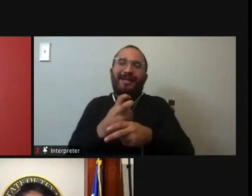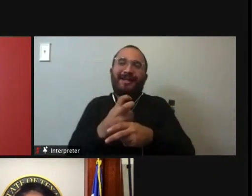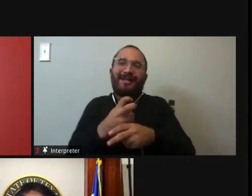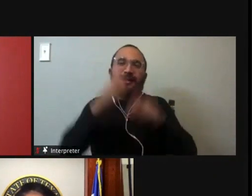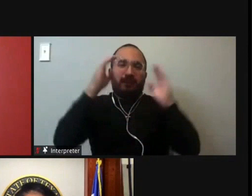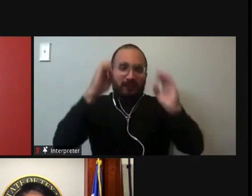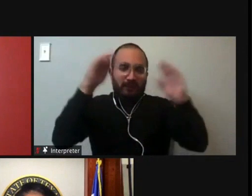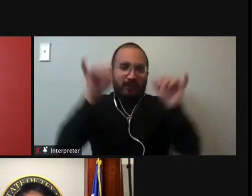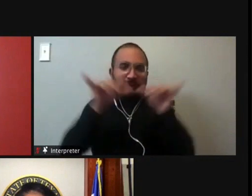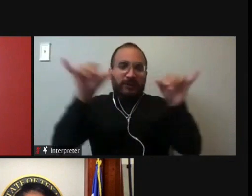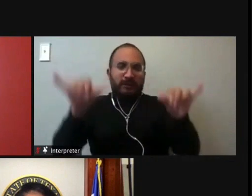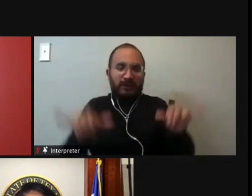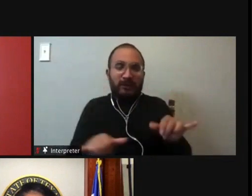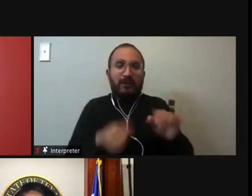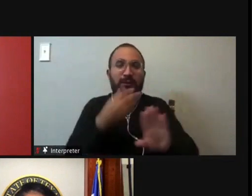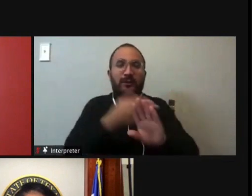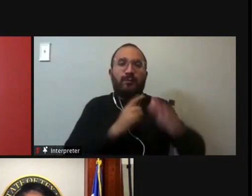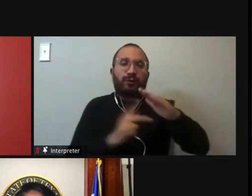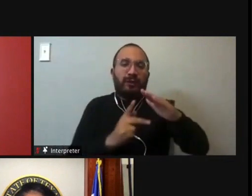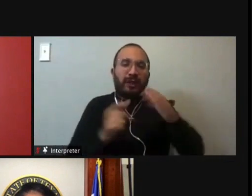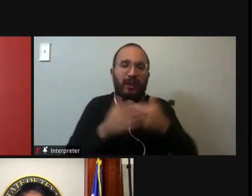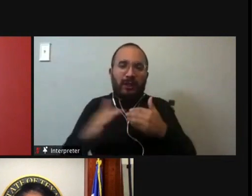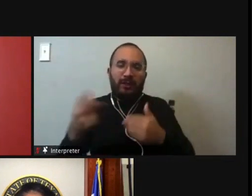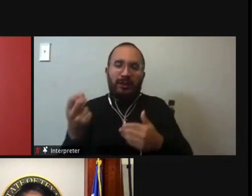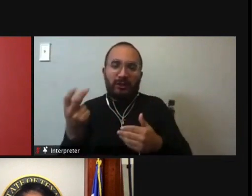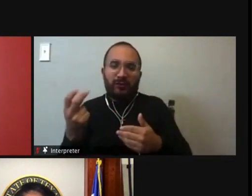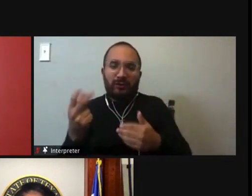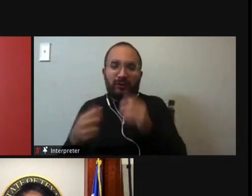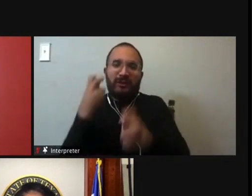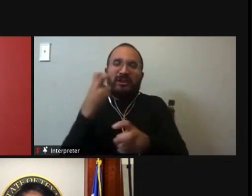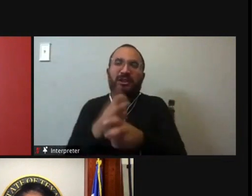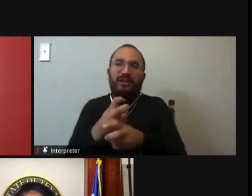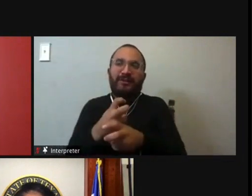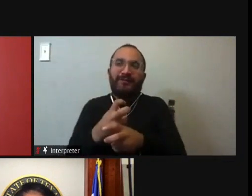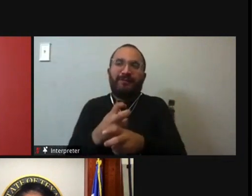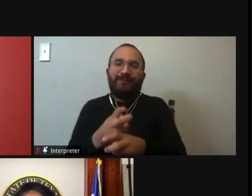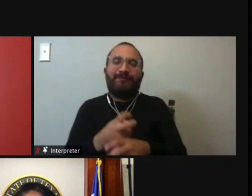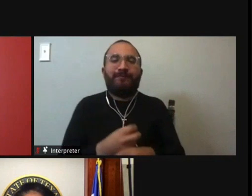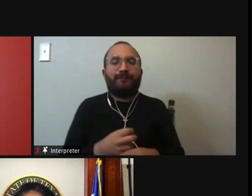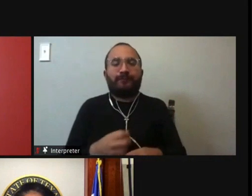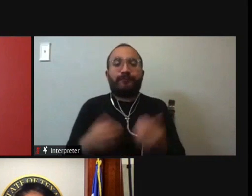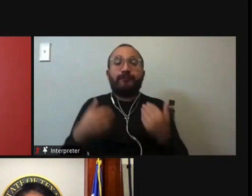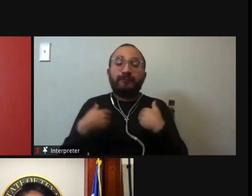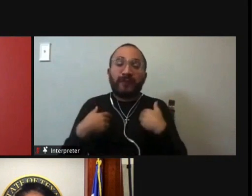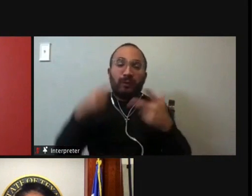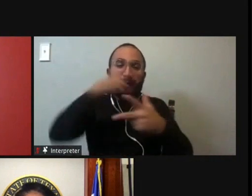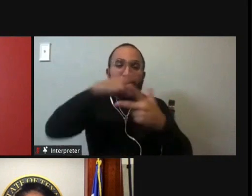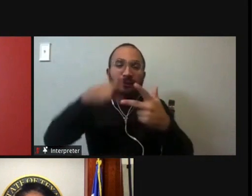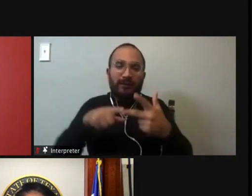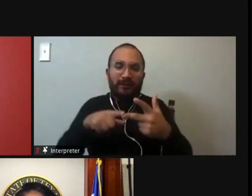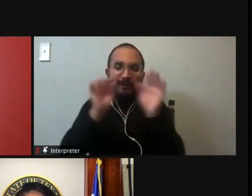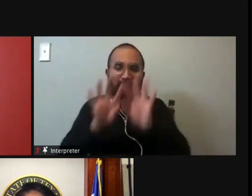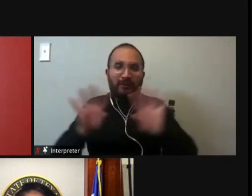system and K through 12 is not enough civics. But one thing people need to know is we have three branches of government. We have an